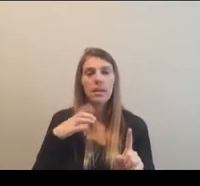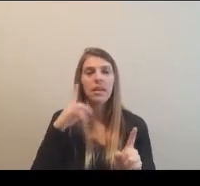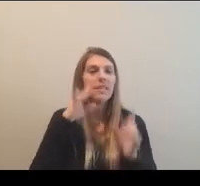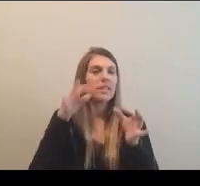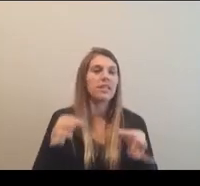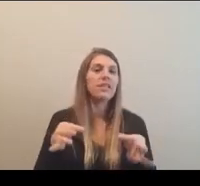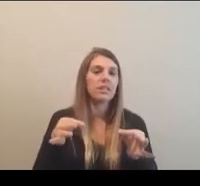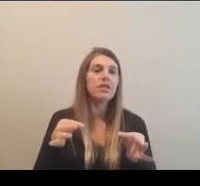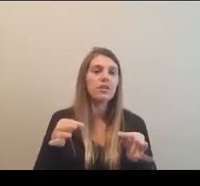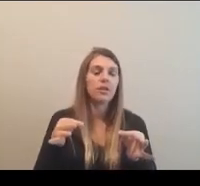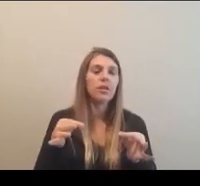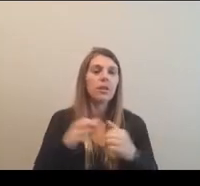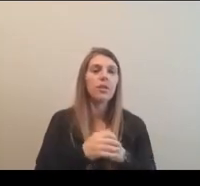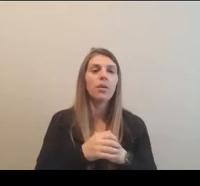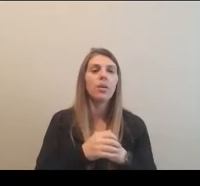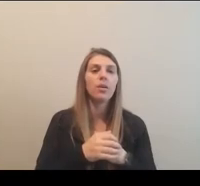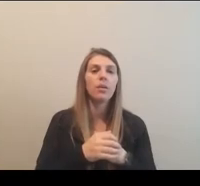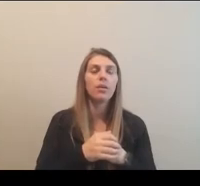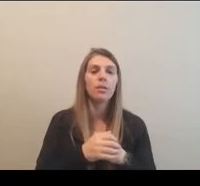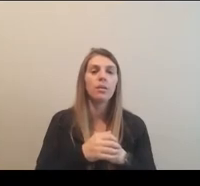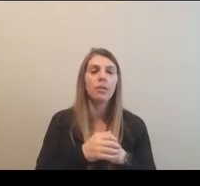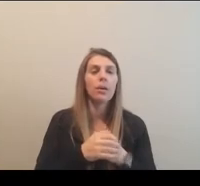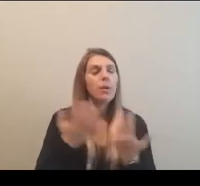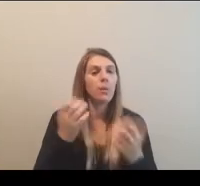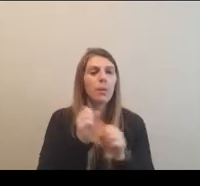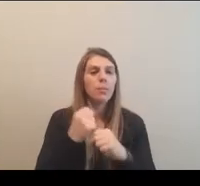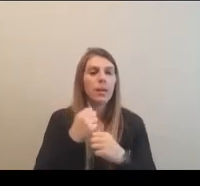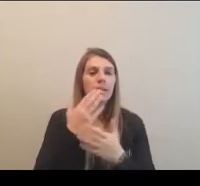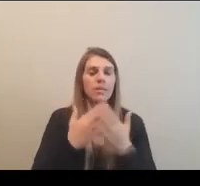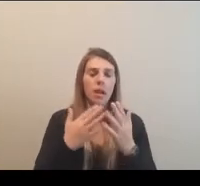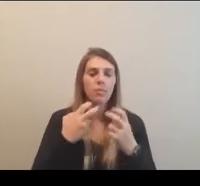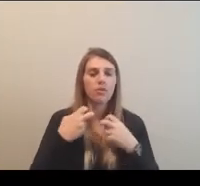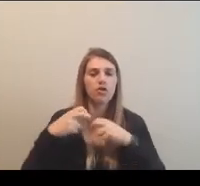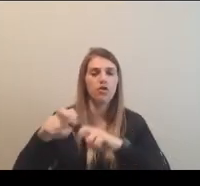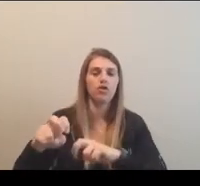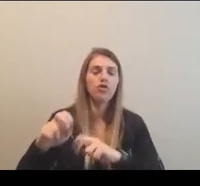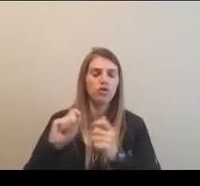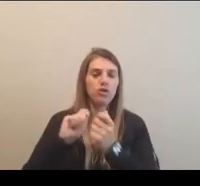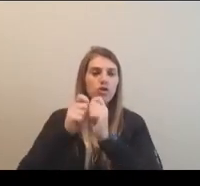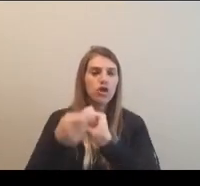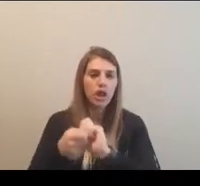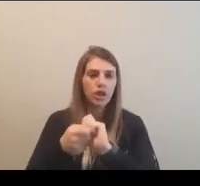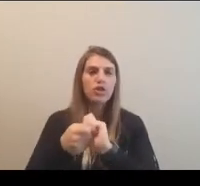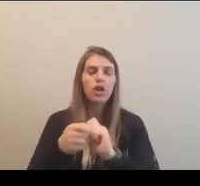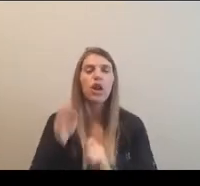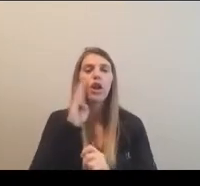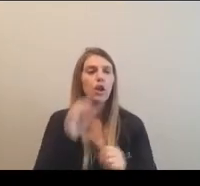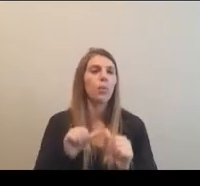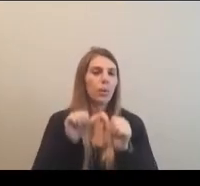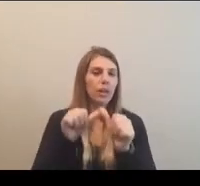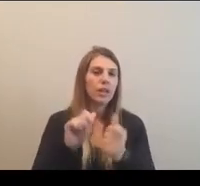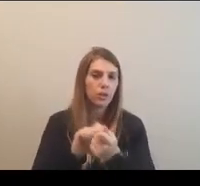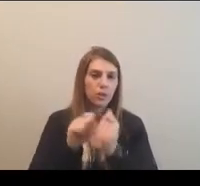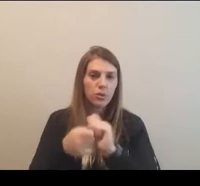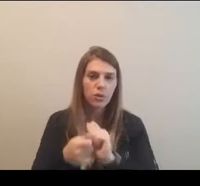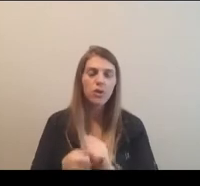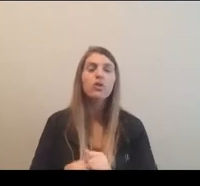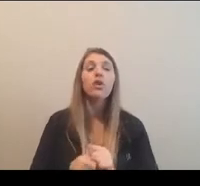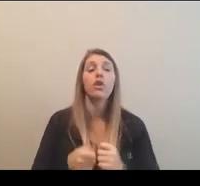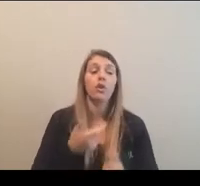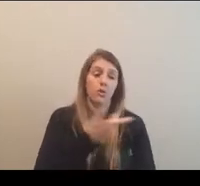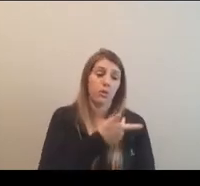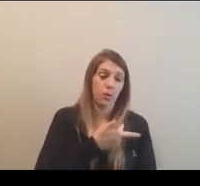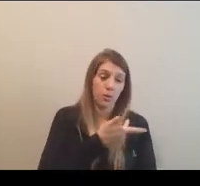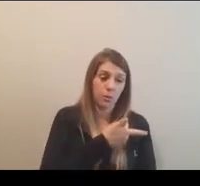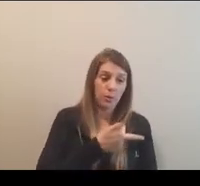makers and the ones that have, um, made some transformative change that will, that will continue to, to make that happen. The three of us up